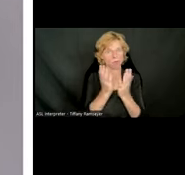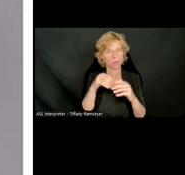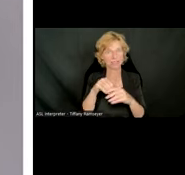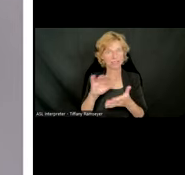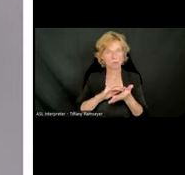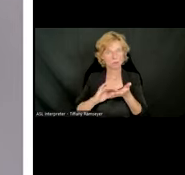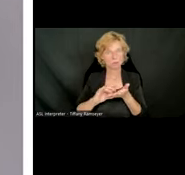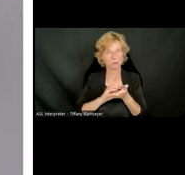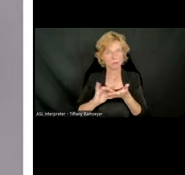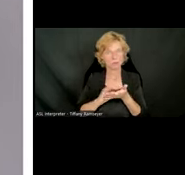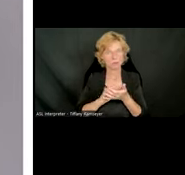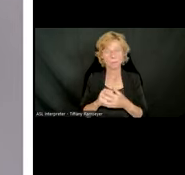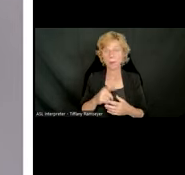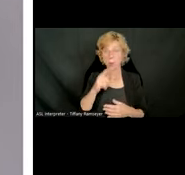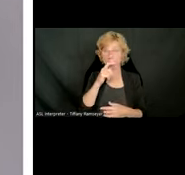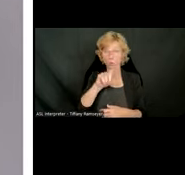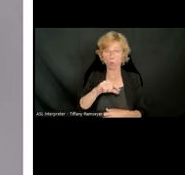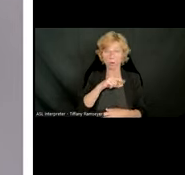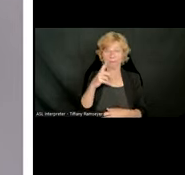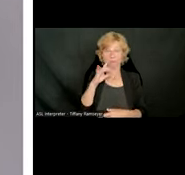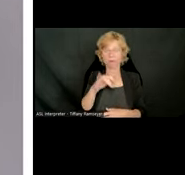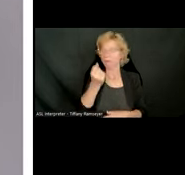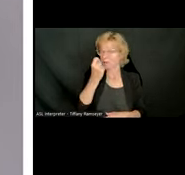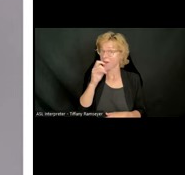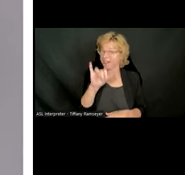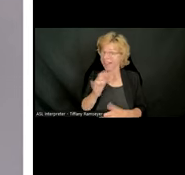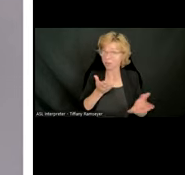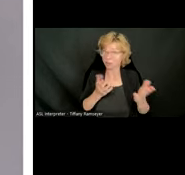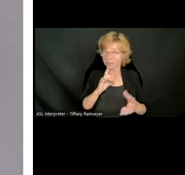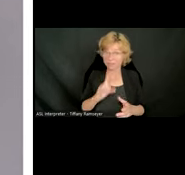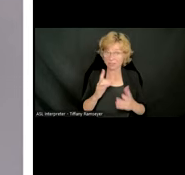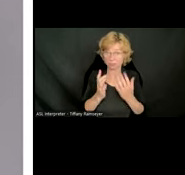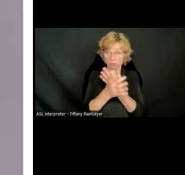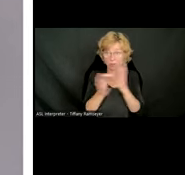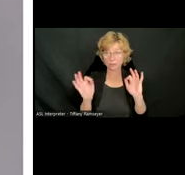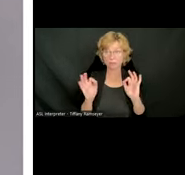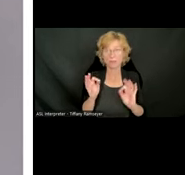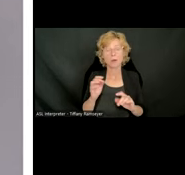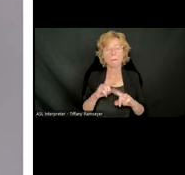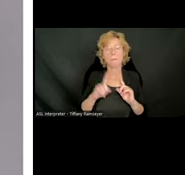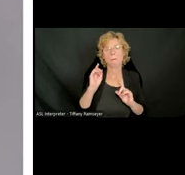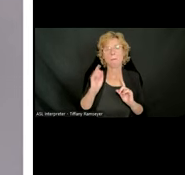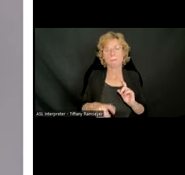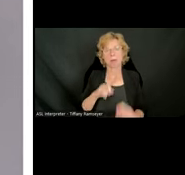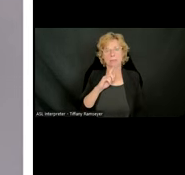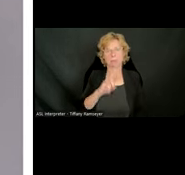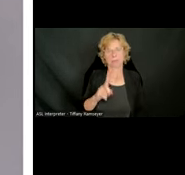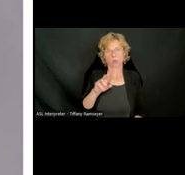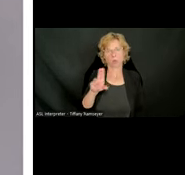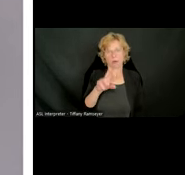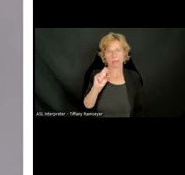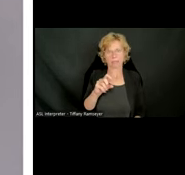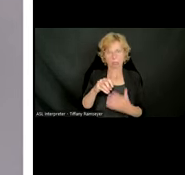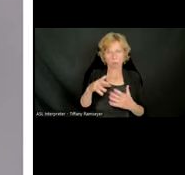students who qualify for Bookshare, it's a completely free service as long as they remain a U.S. student. This is true when they